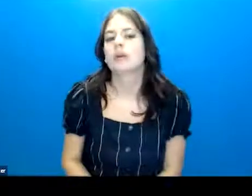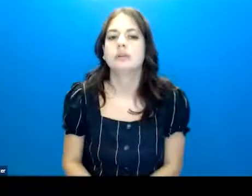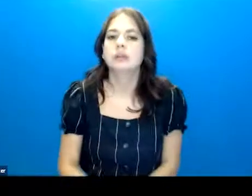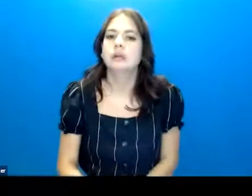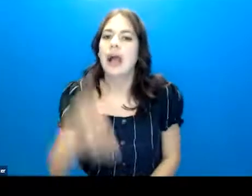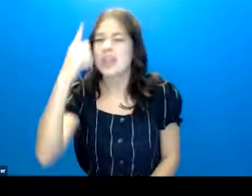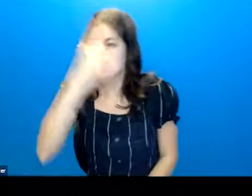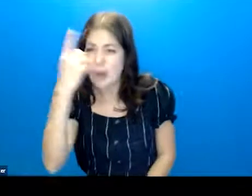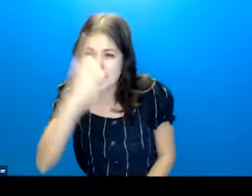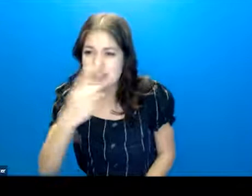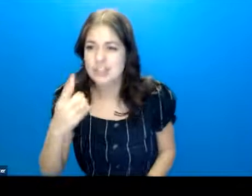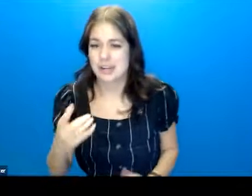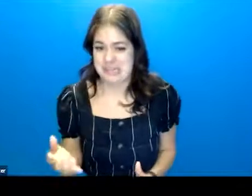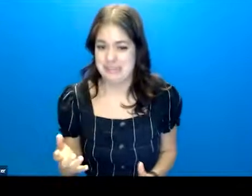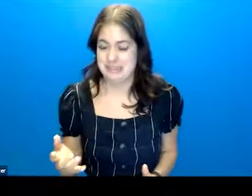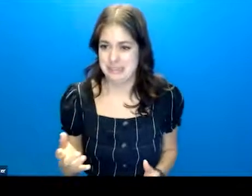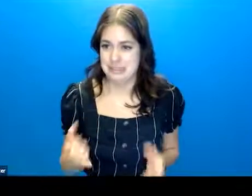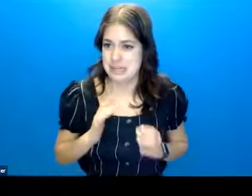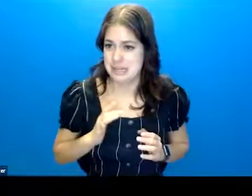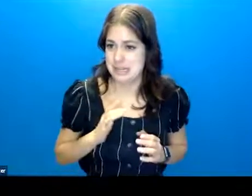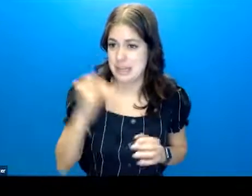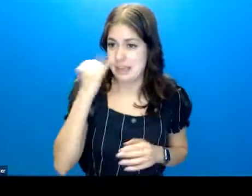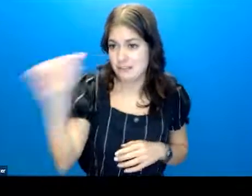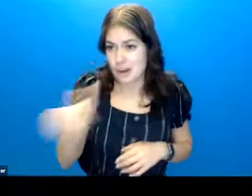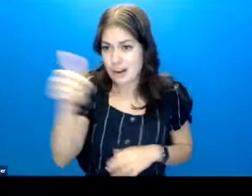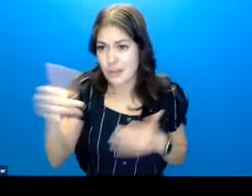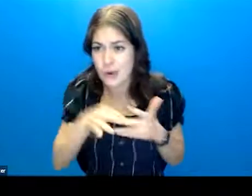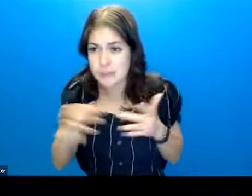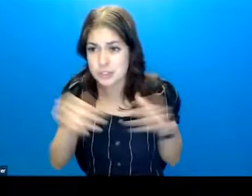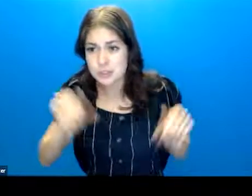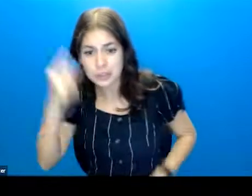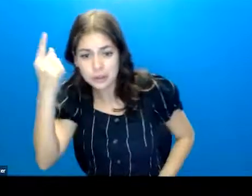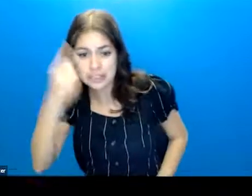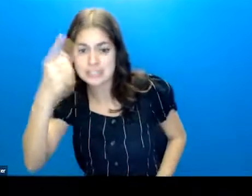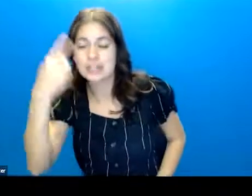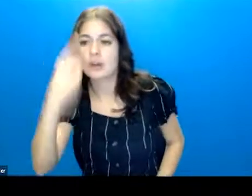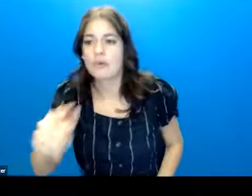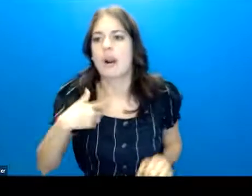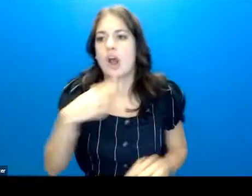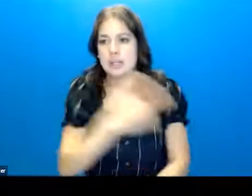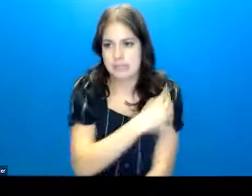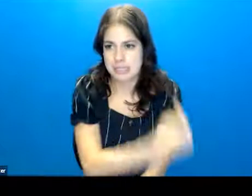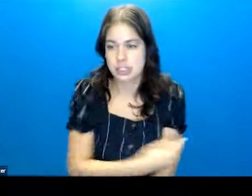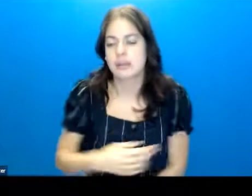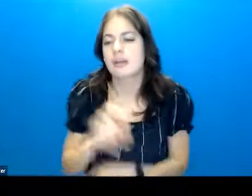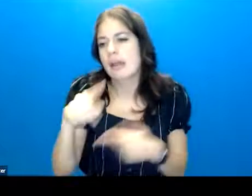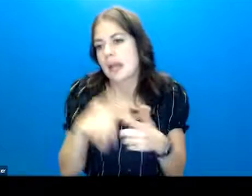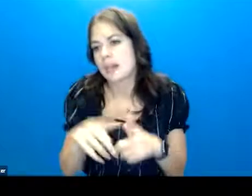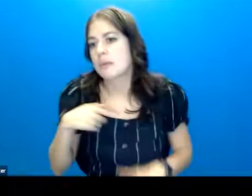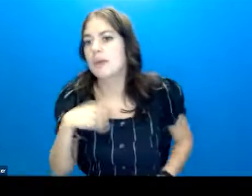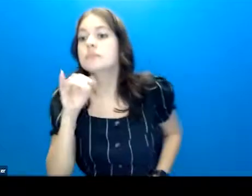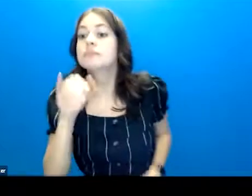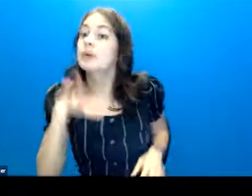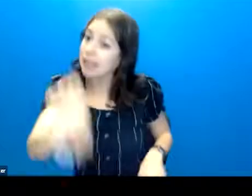I'm wondering clinician, if there are other alternatives we could consider besides hospitalization. And then we would be like,